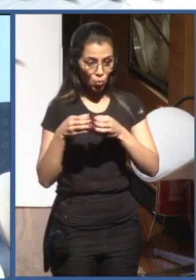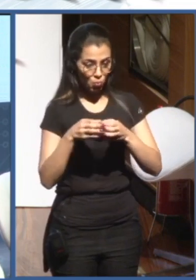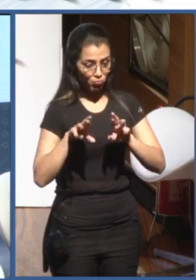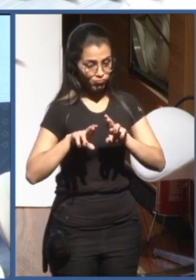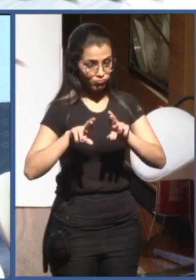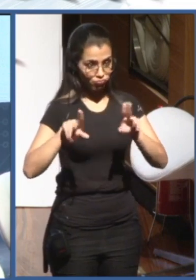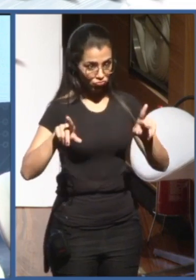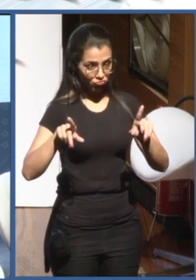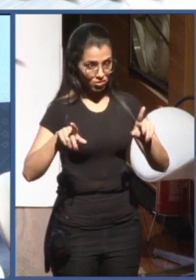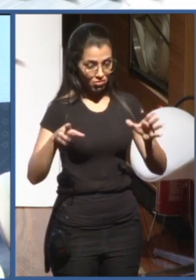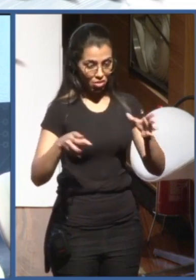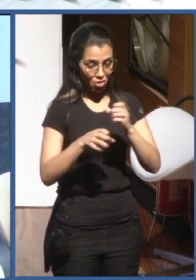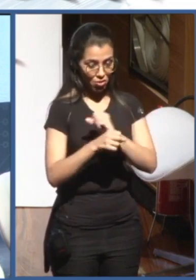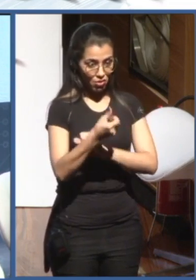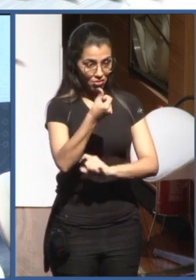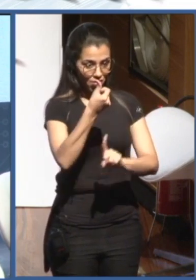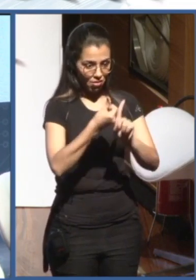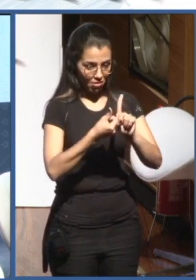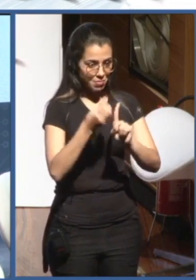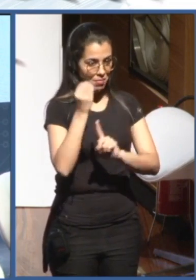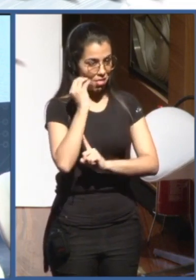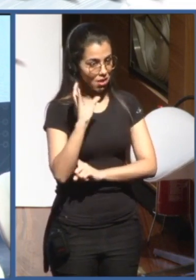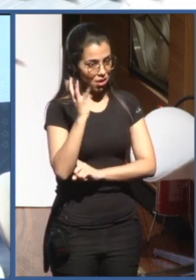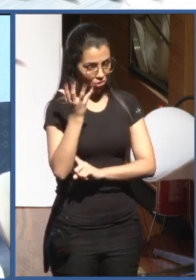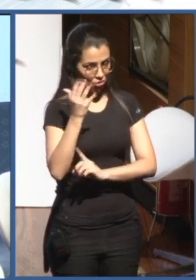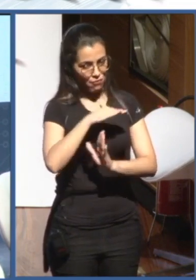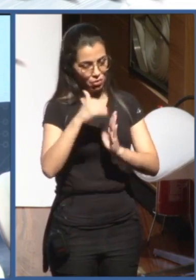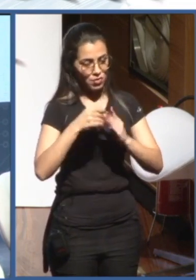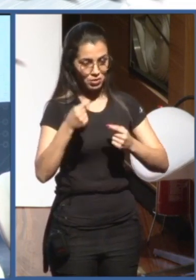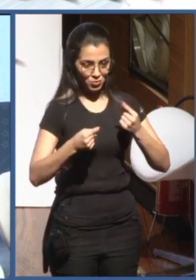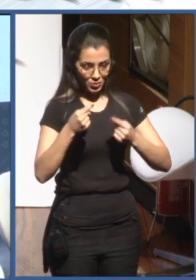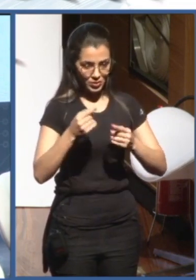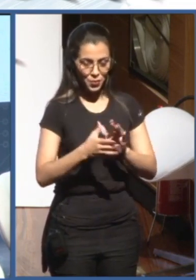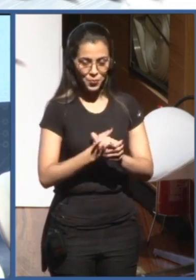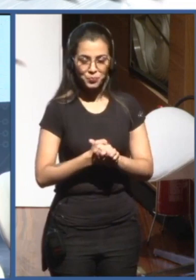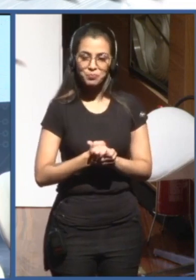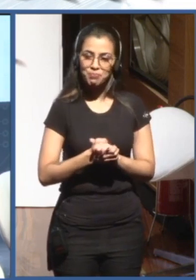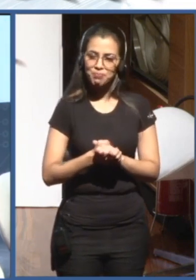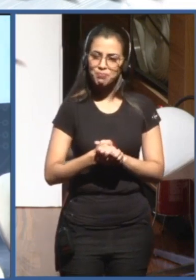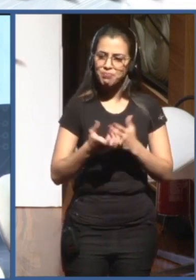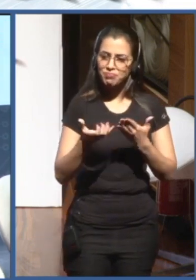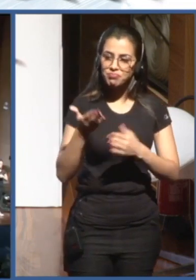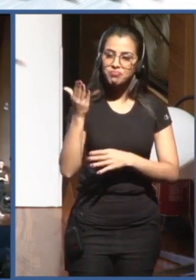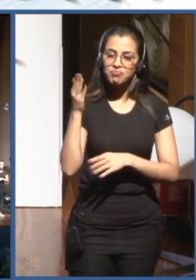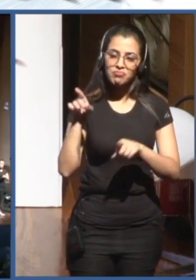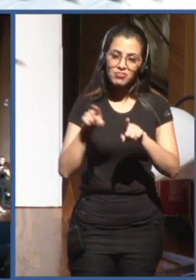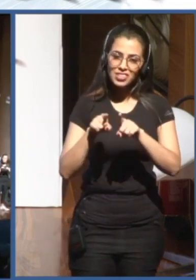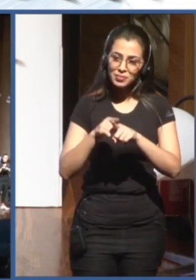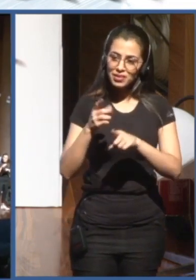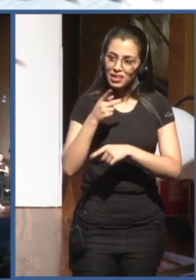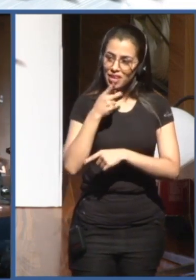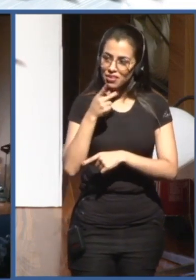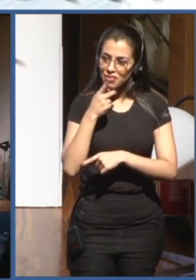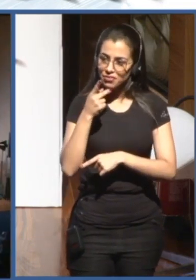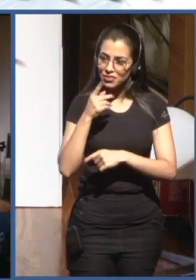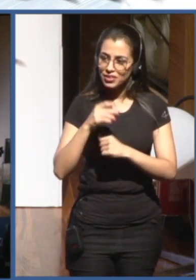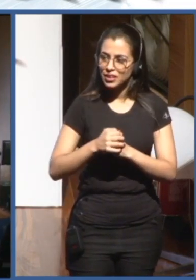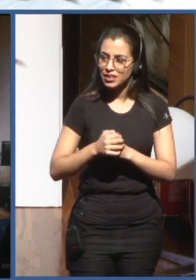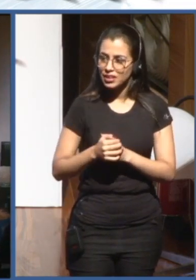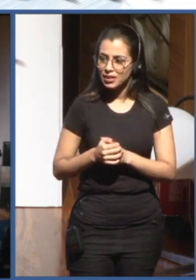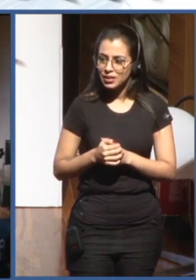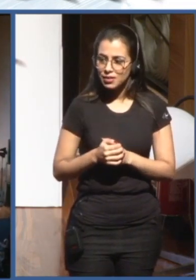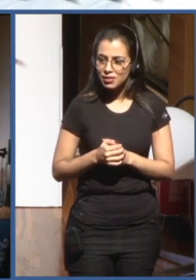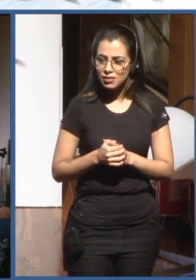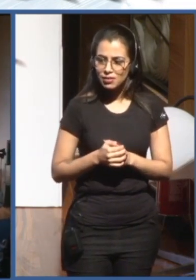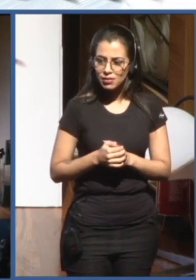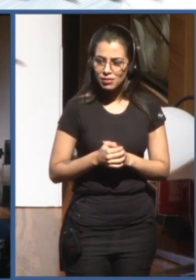key insights. Great, Thank you very much. I will jump to my friend Pritam from ITU. So the ITU established the AI